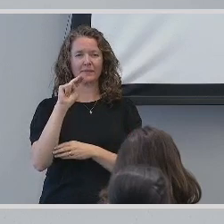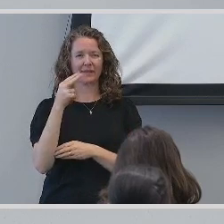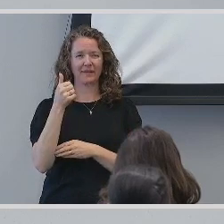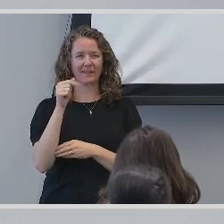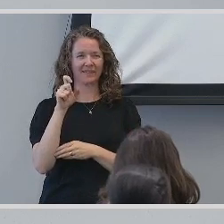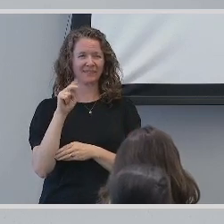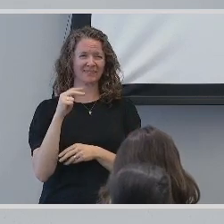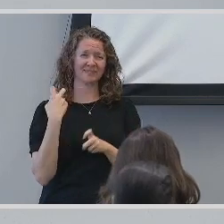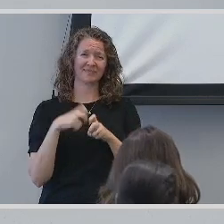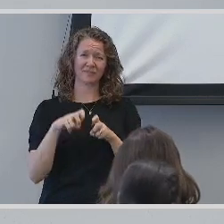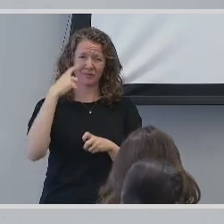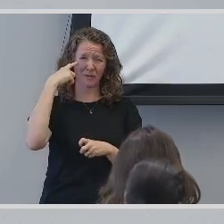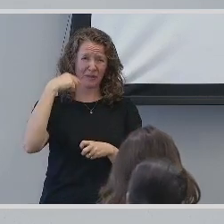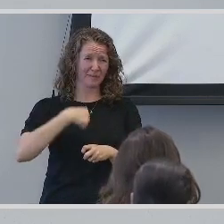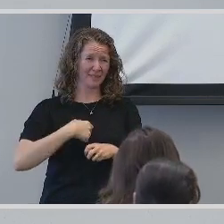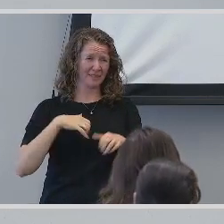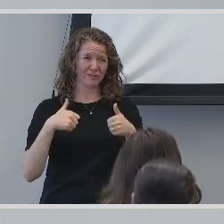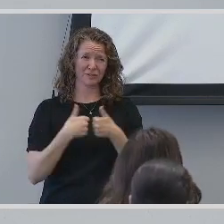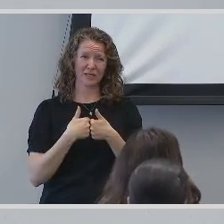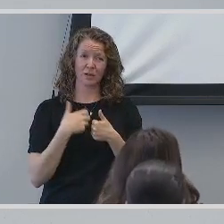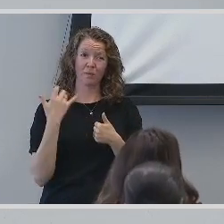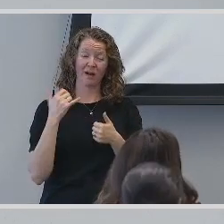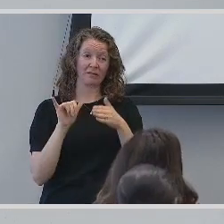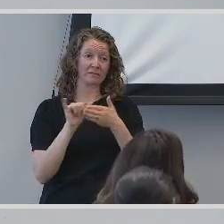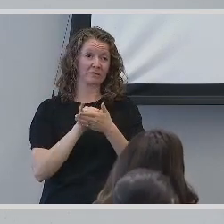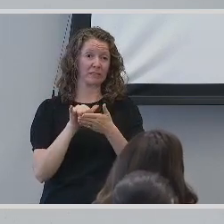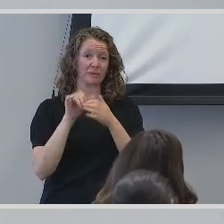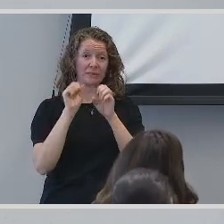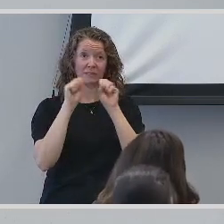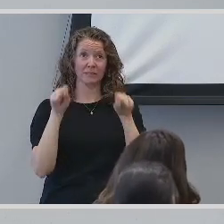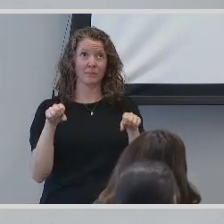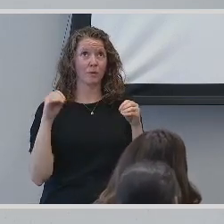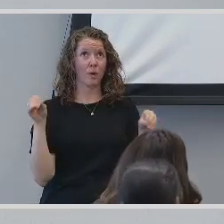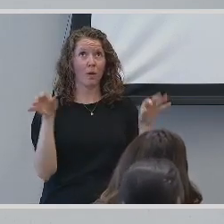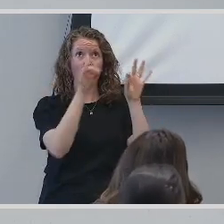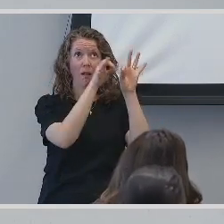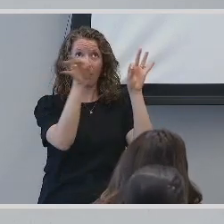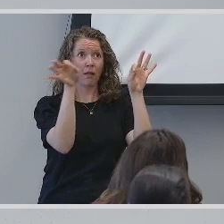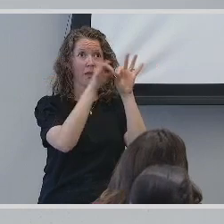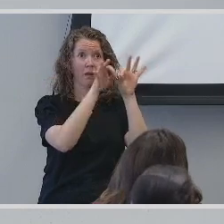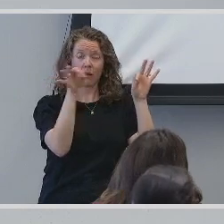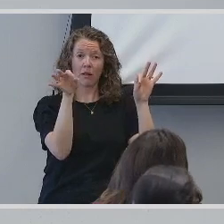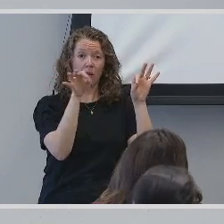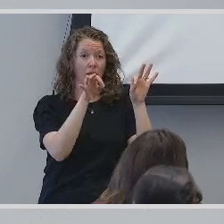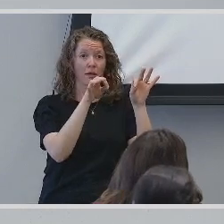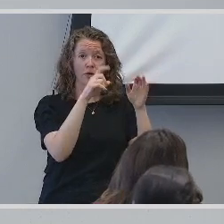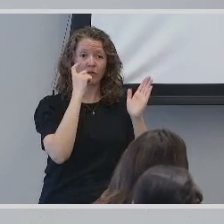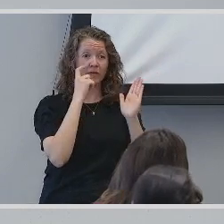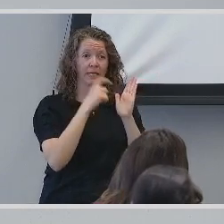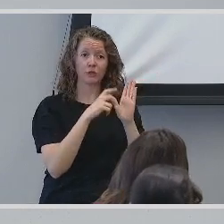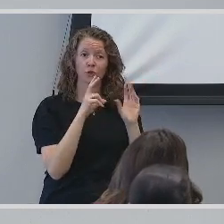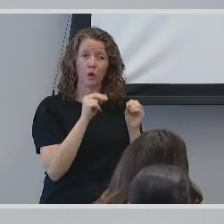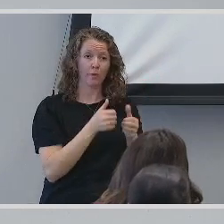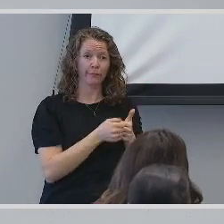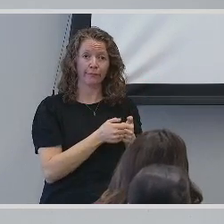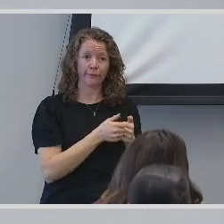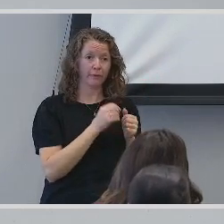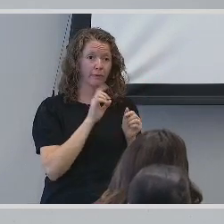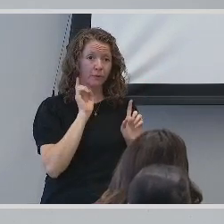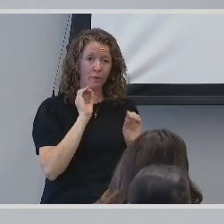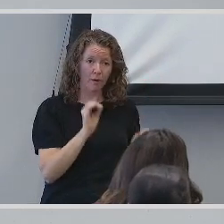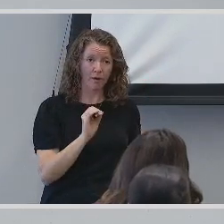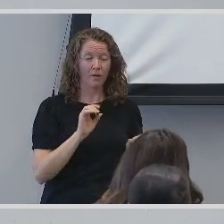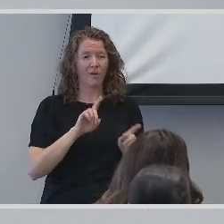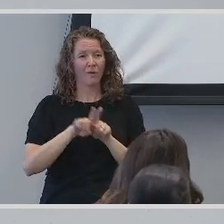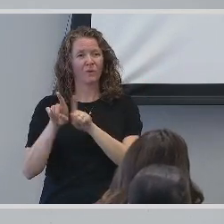The subway system lacked digital notifications and all announcements were solely verbal. At that point,